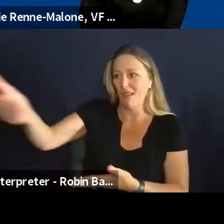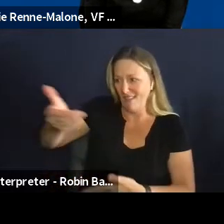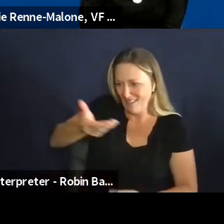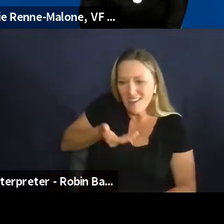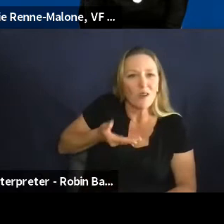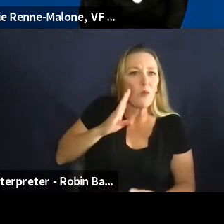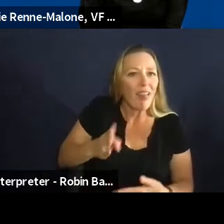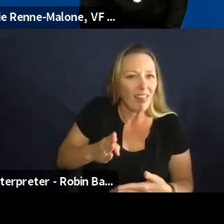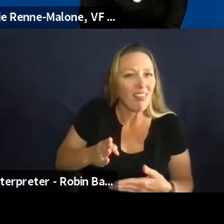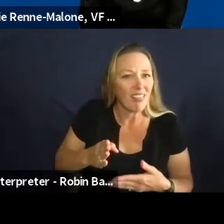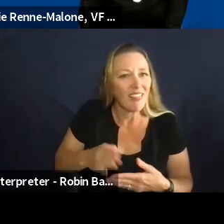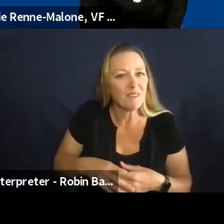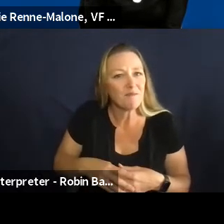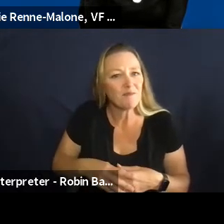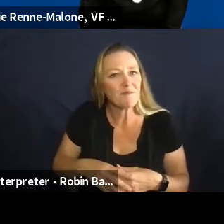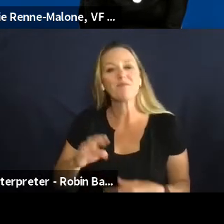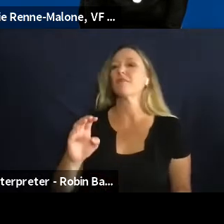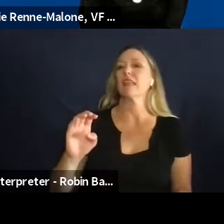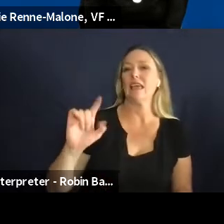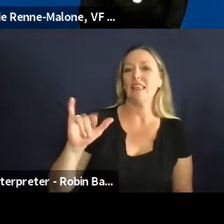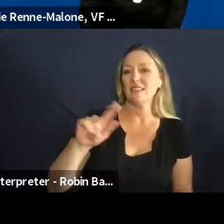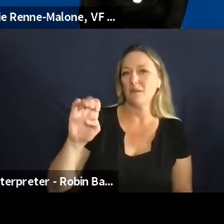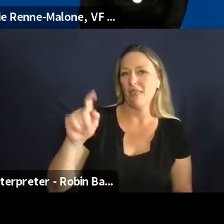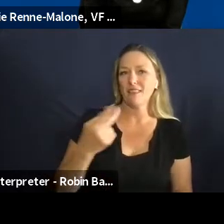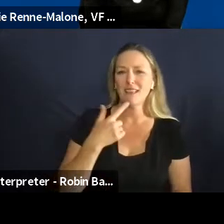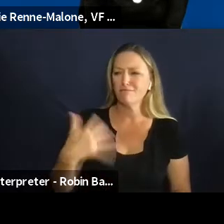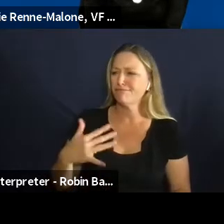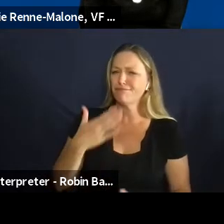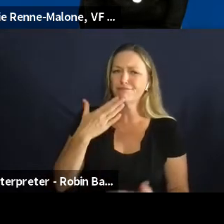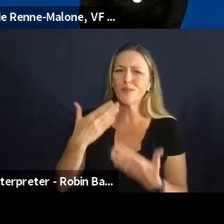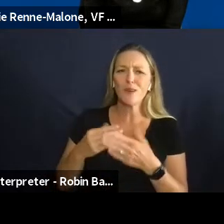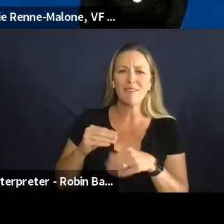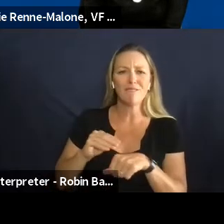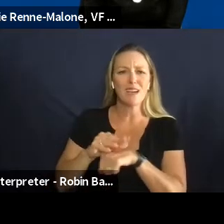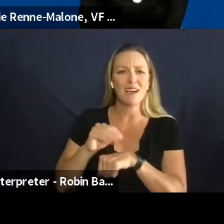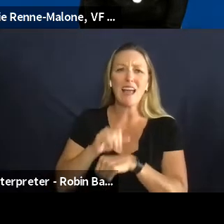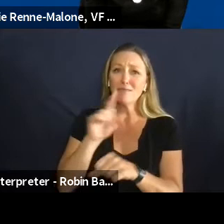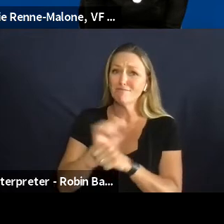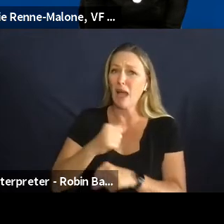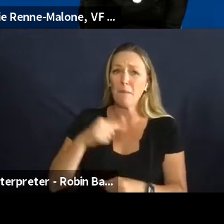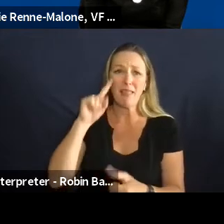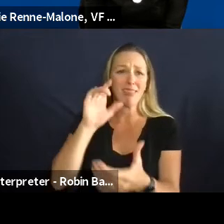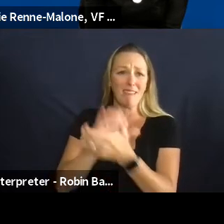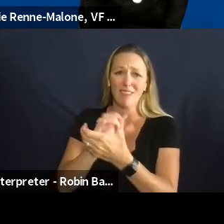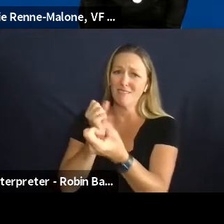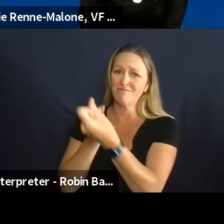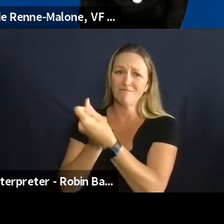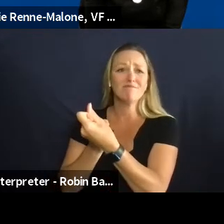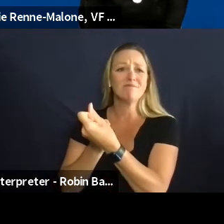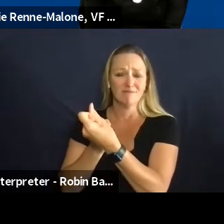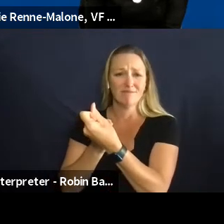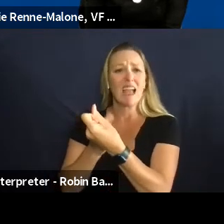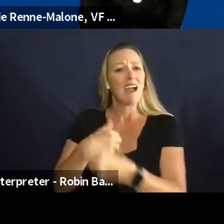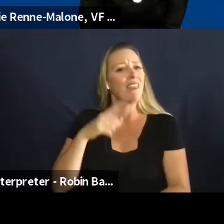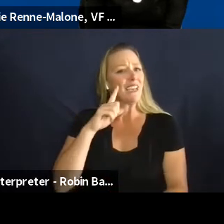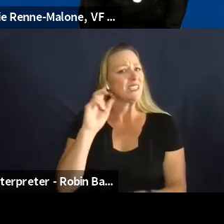that's really really good advice and i i truly believe that i think it's so hard to see that um